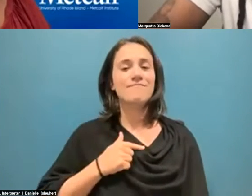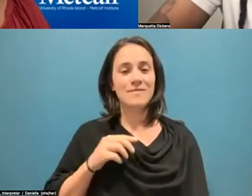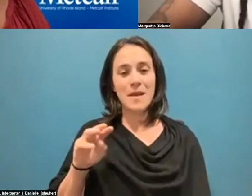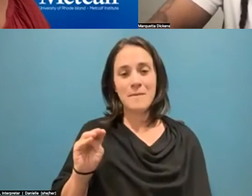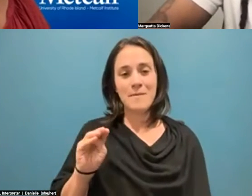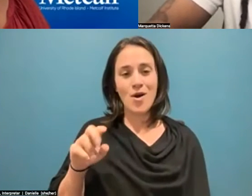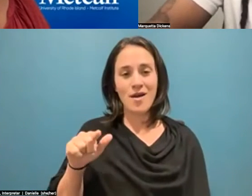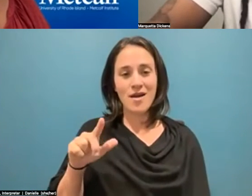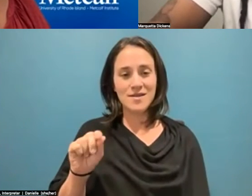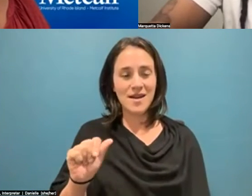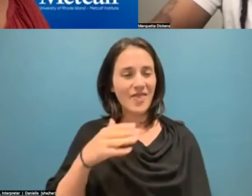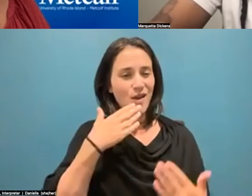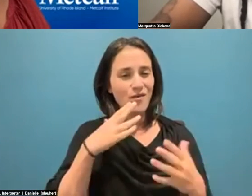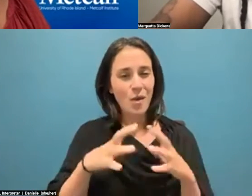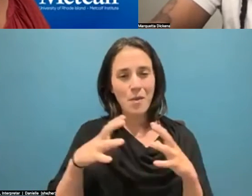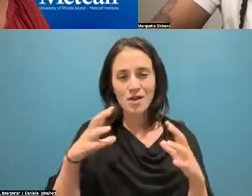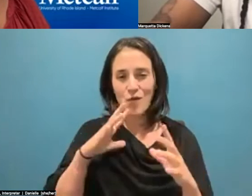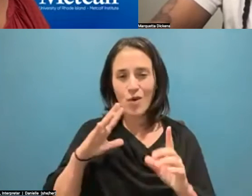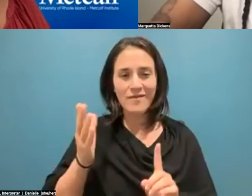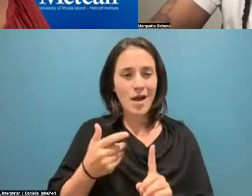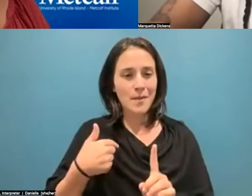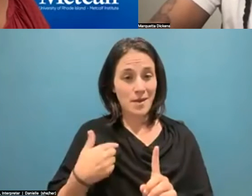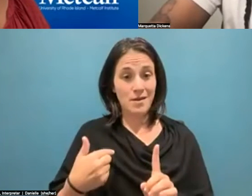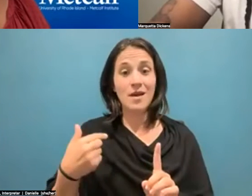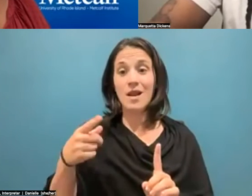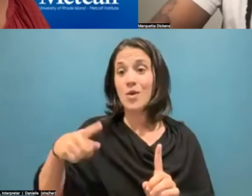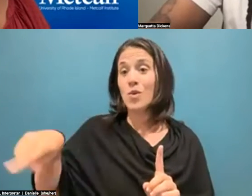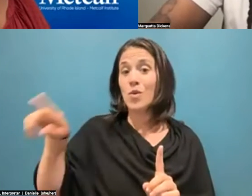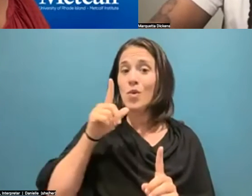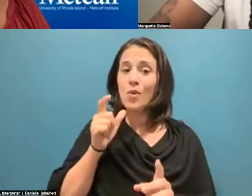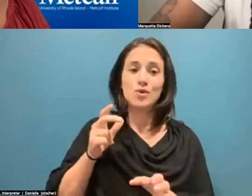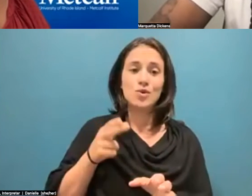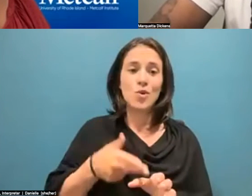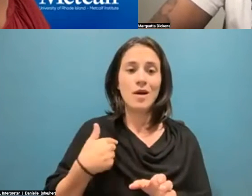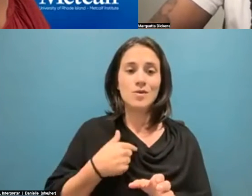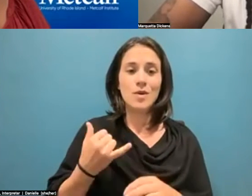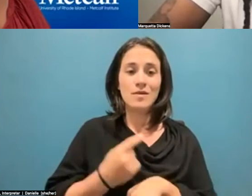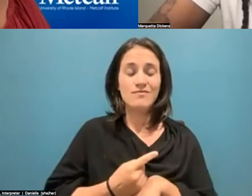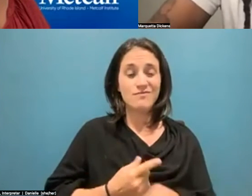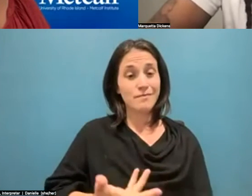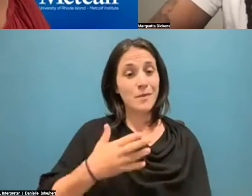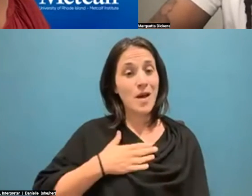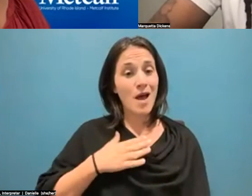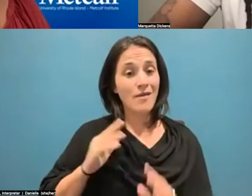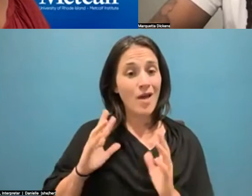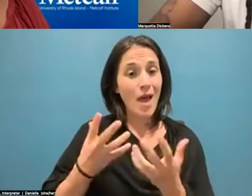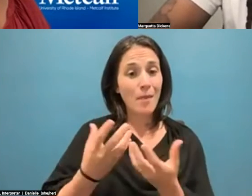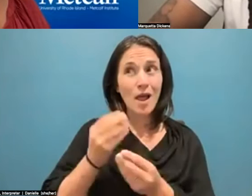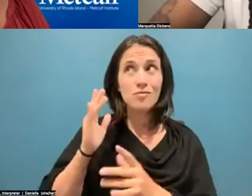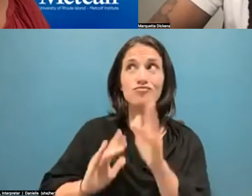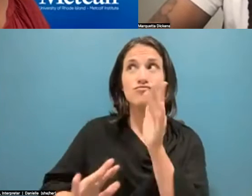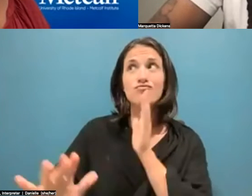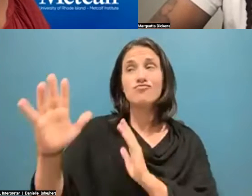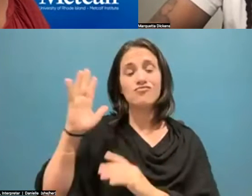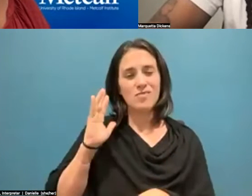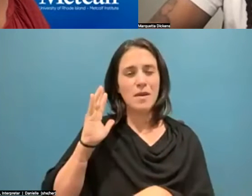much for having me, and thank you all for joining us today on the call. My family dating back to Princeville about 40